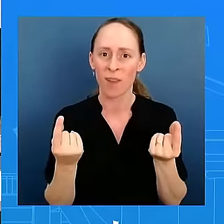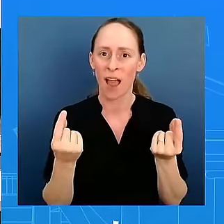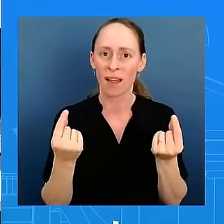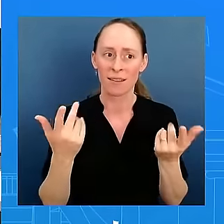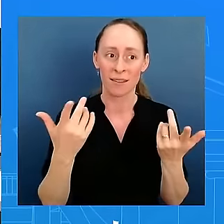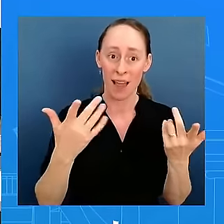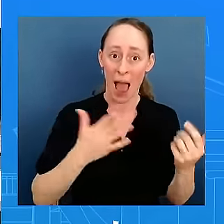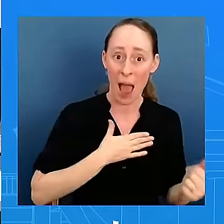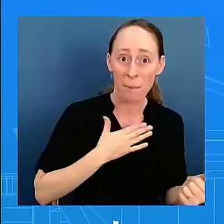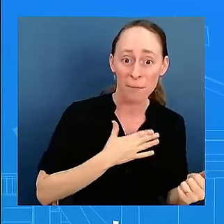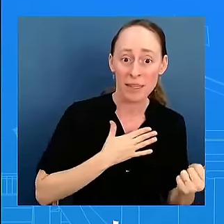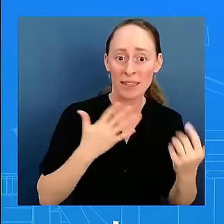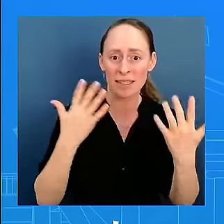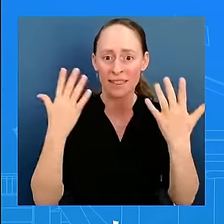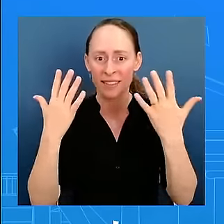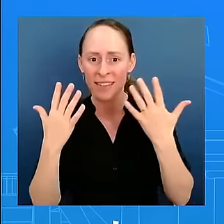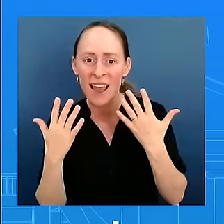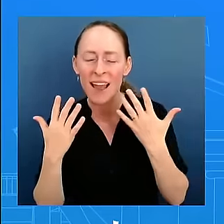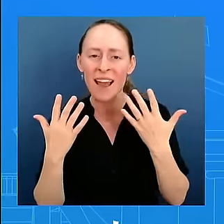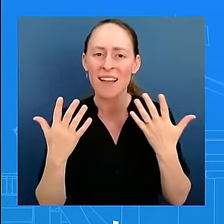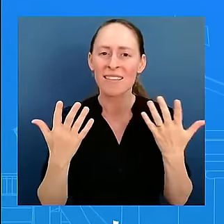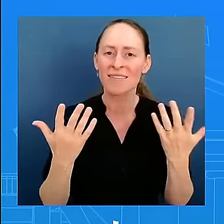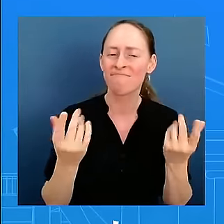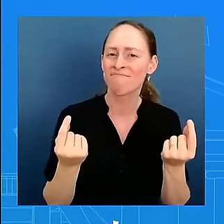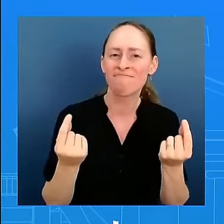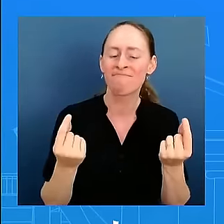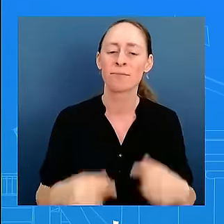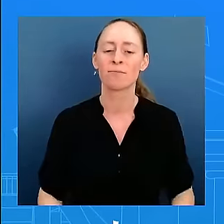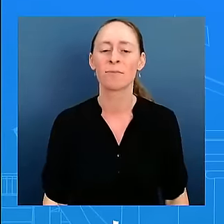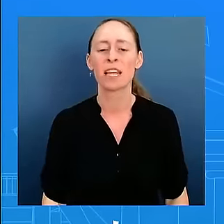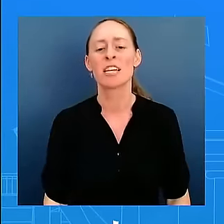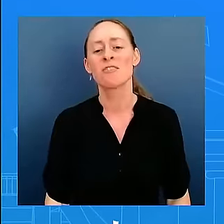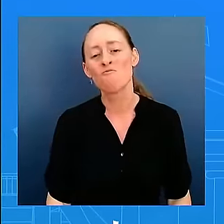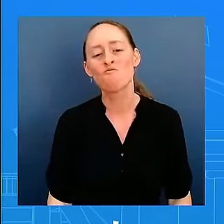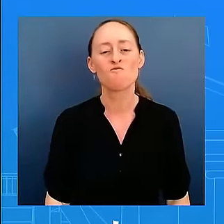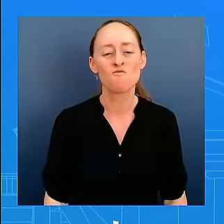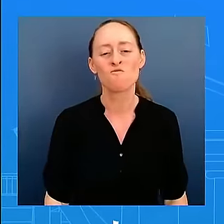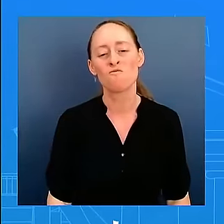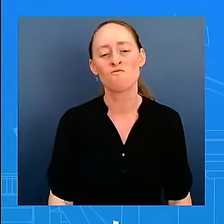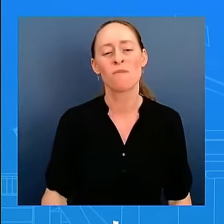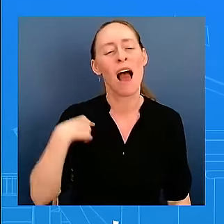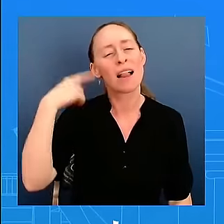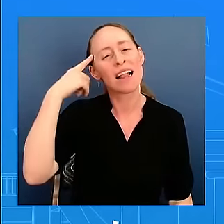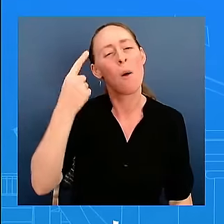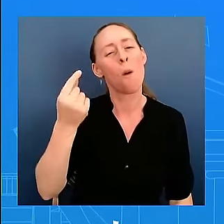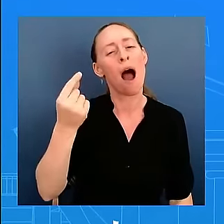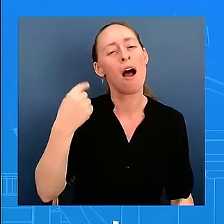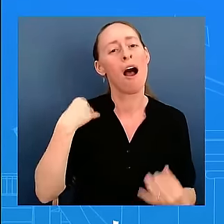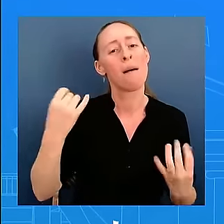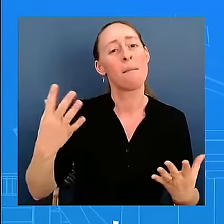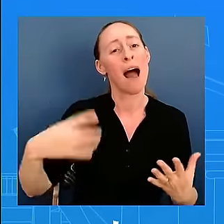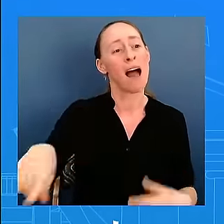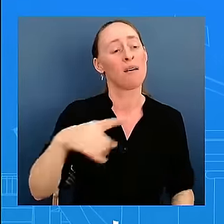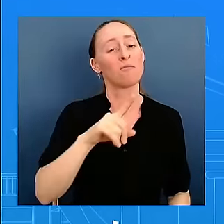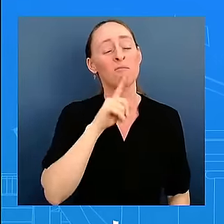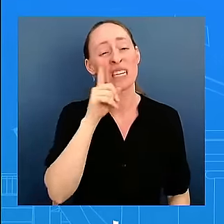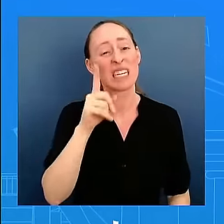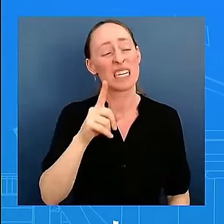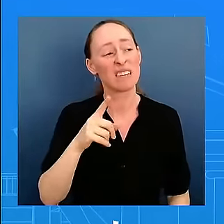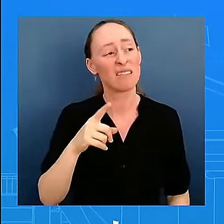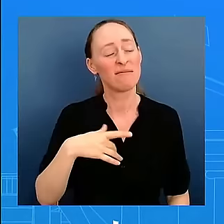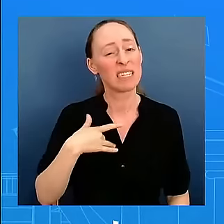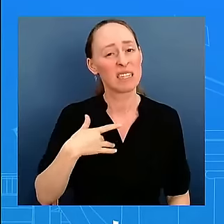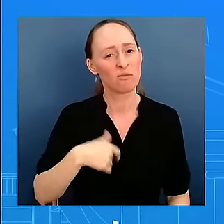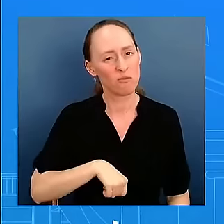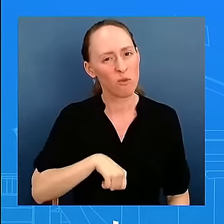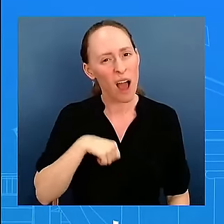exact mood right i think it's a little bit of what i just said to karen i think there's a lot of pride in the work that we've been able to get done on under this leadership